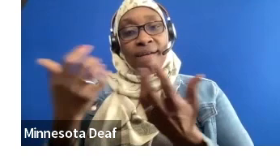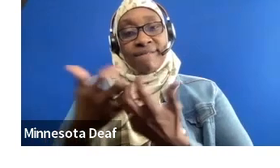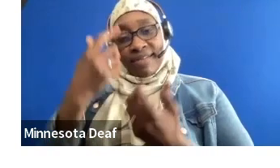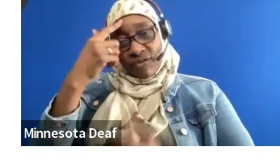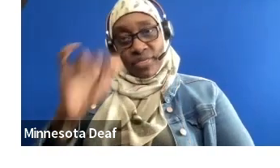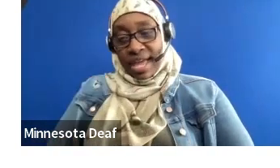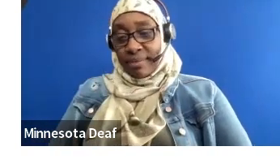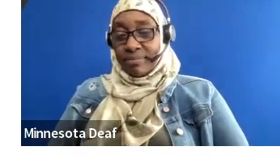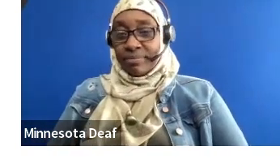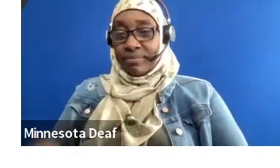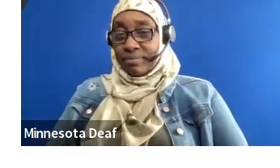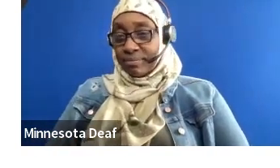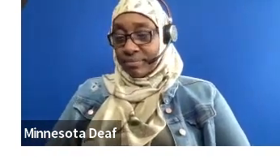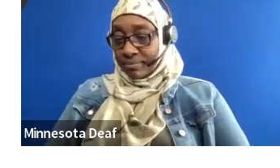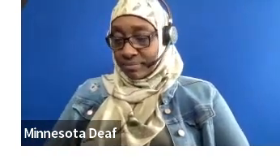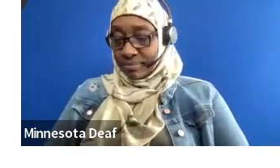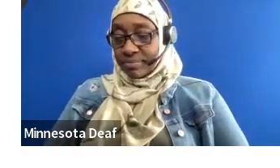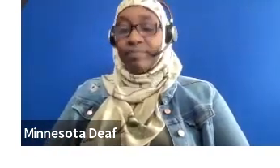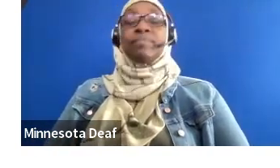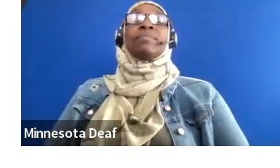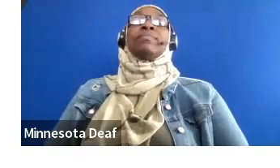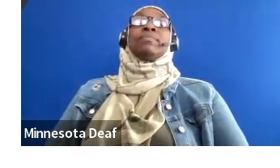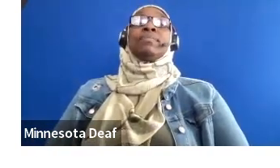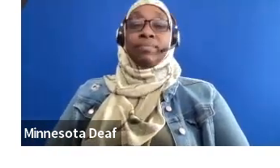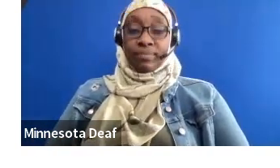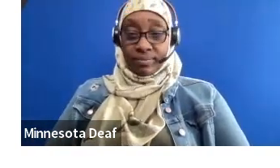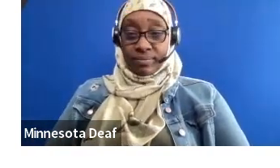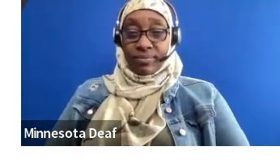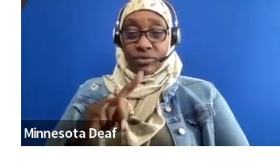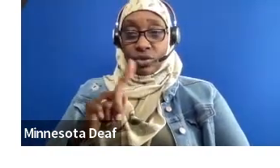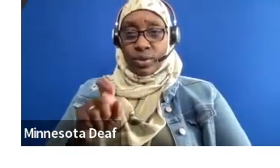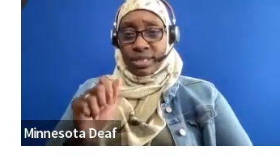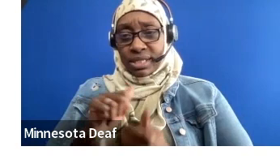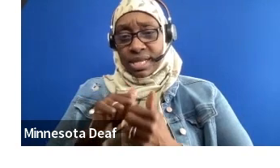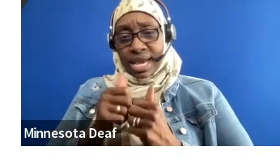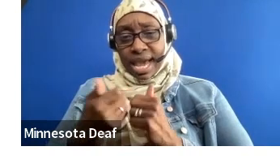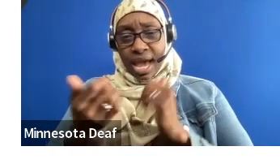So, how is technology coming with use in your whole organization?